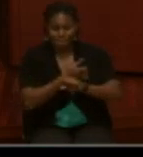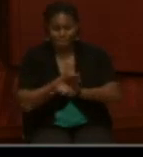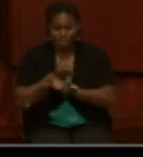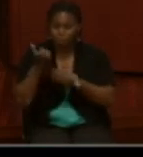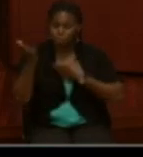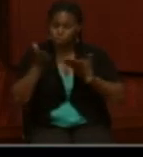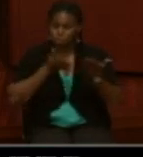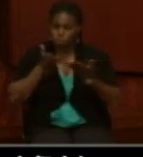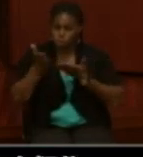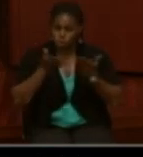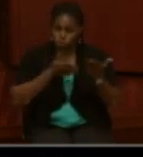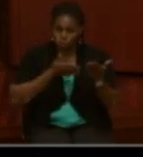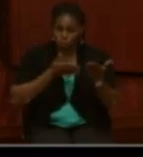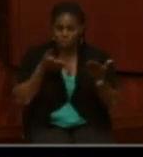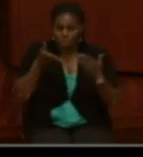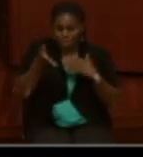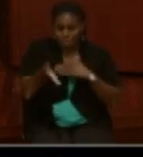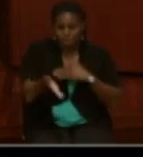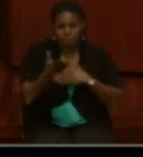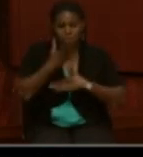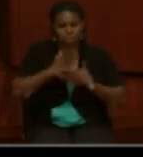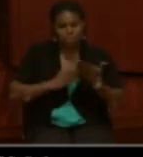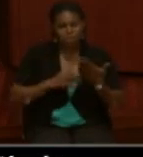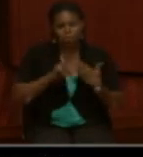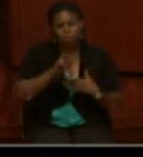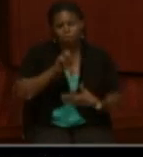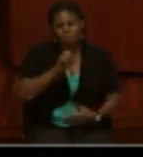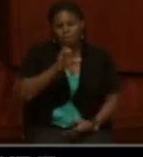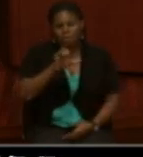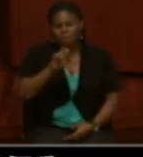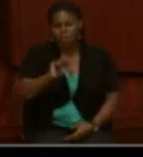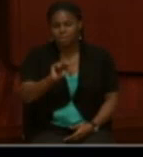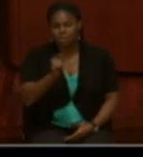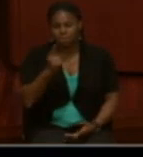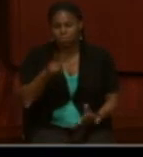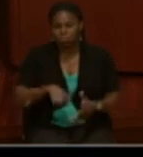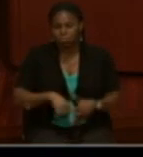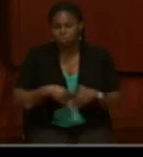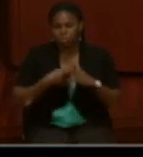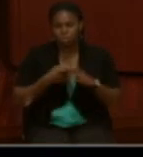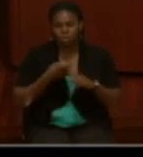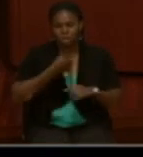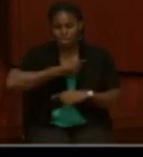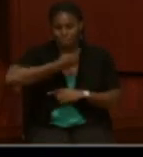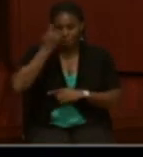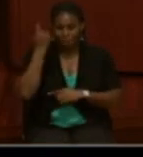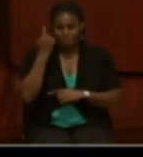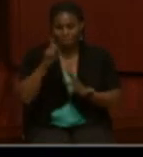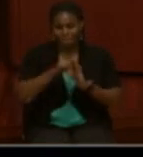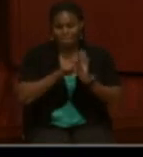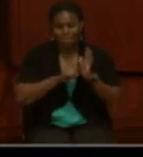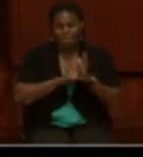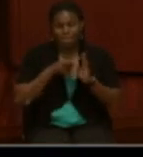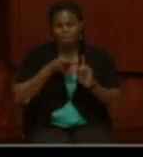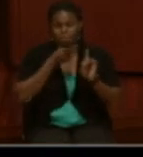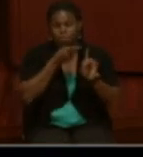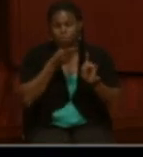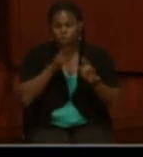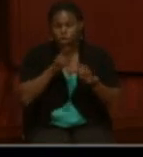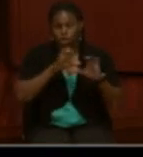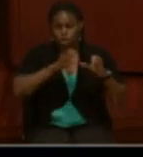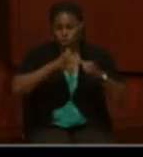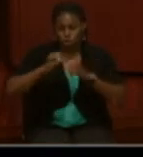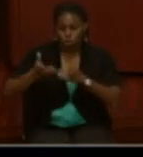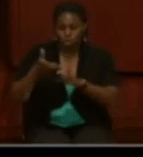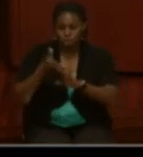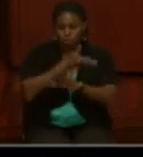as enlisted men. Some USCT regiments originated as black state militia units that formed prior to